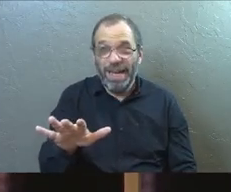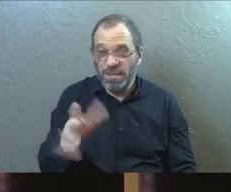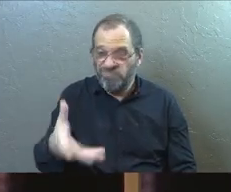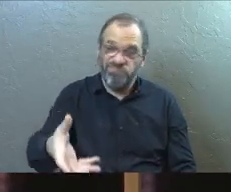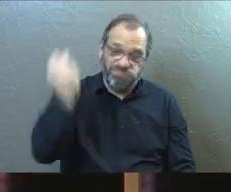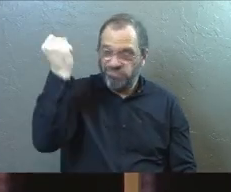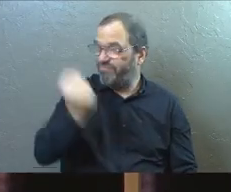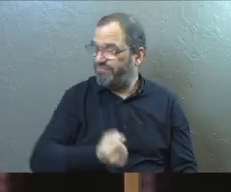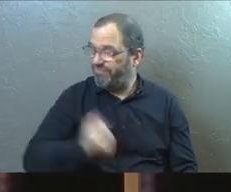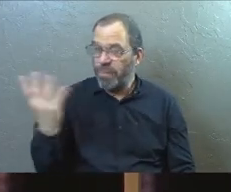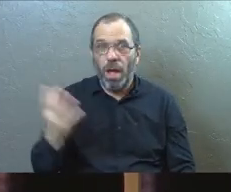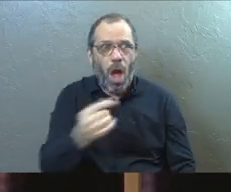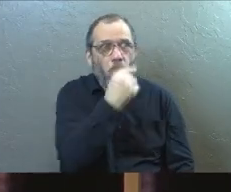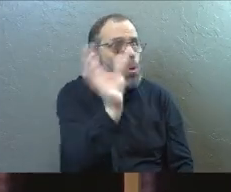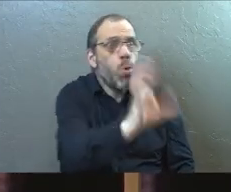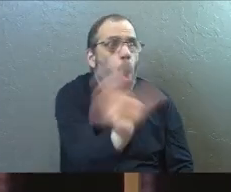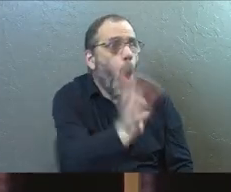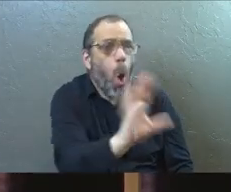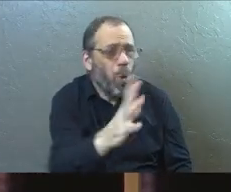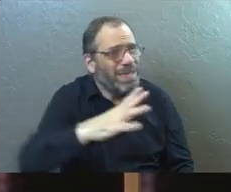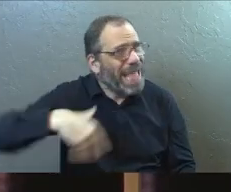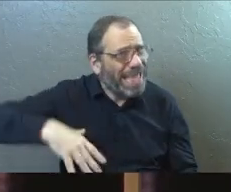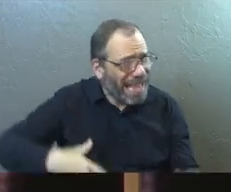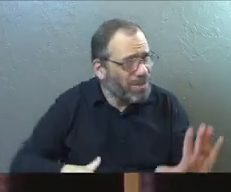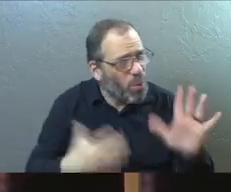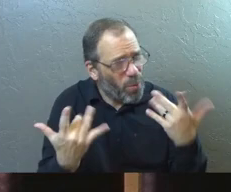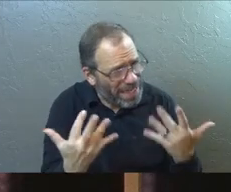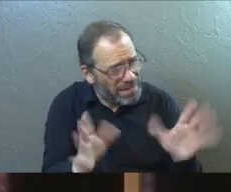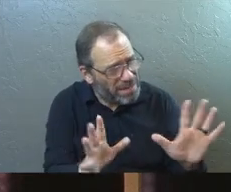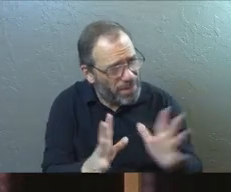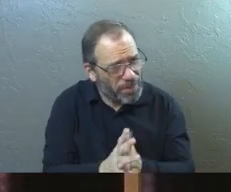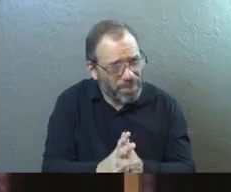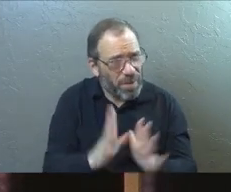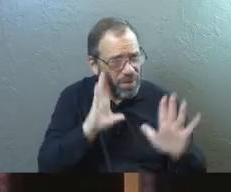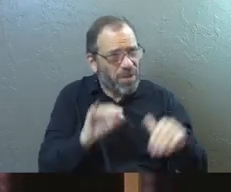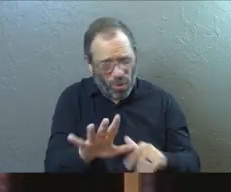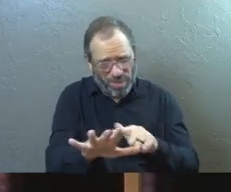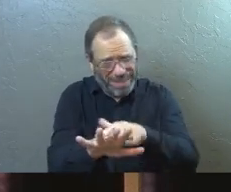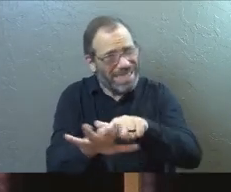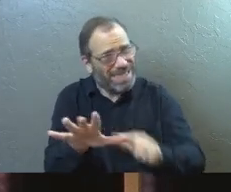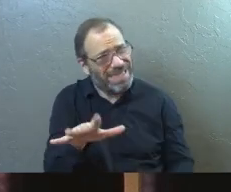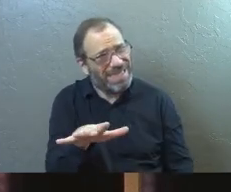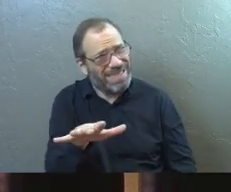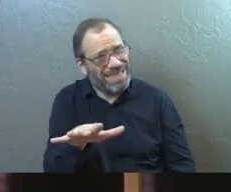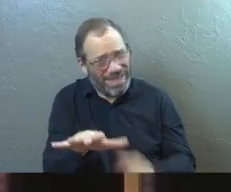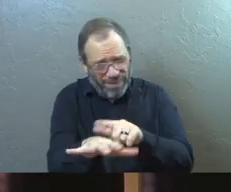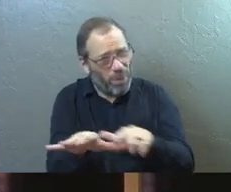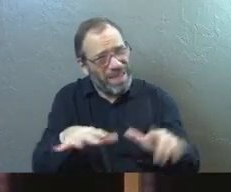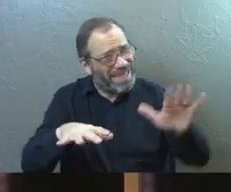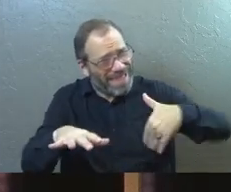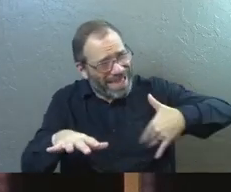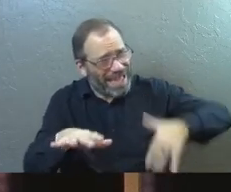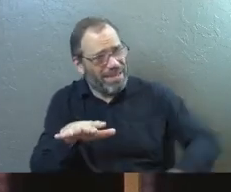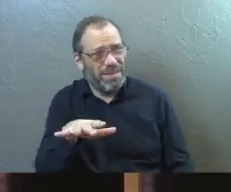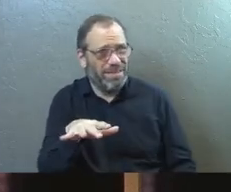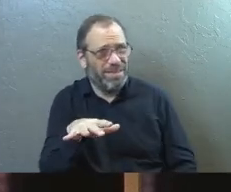pull it out. And the gardener says, no, not yet. There's hope in that. No, not yet.